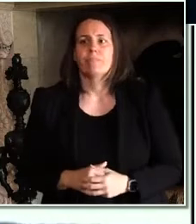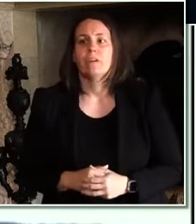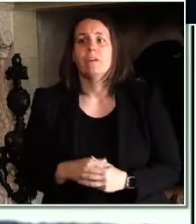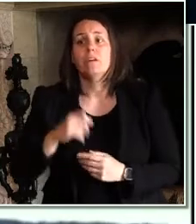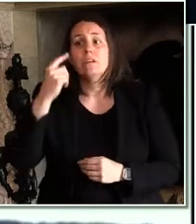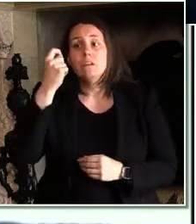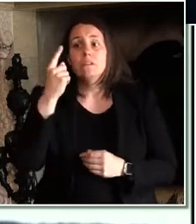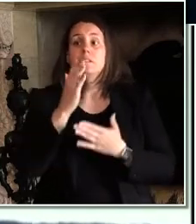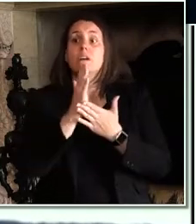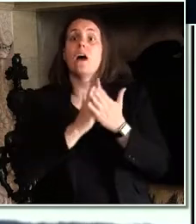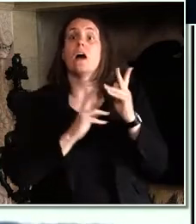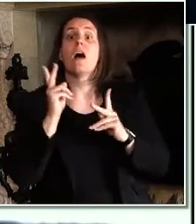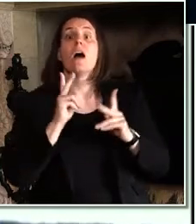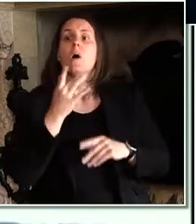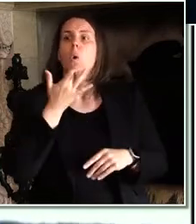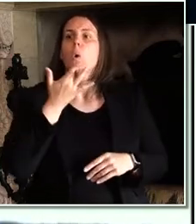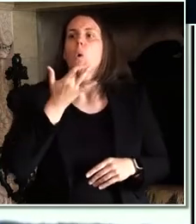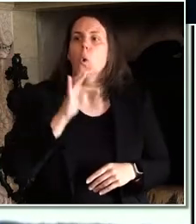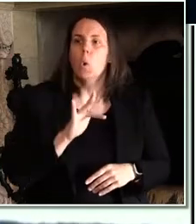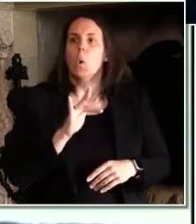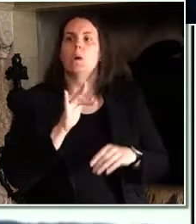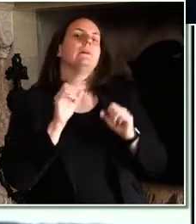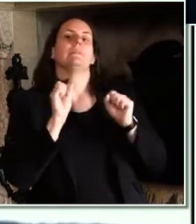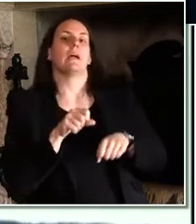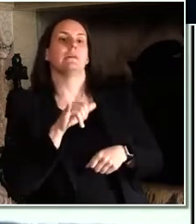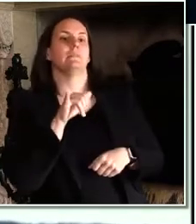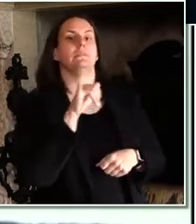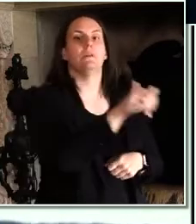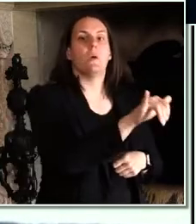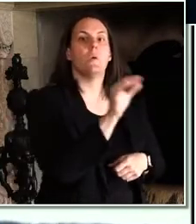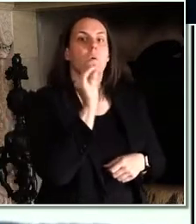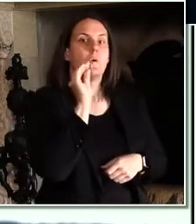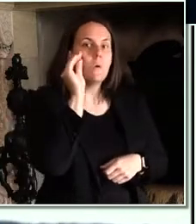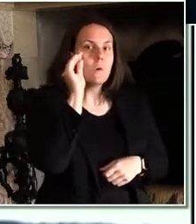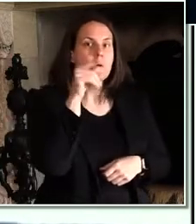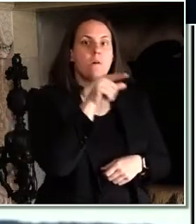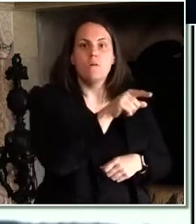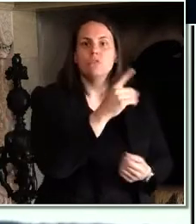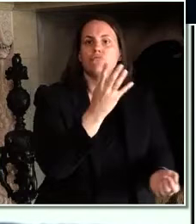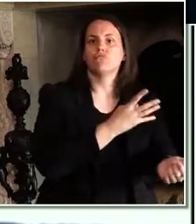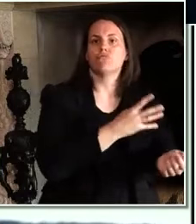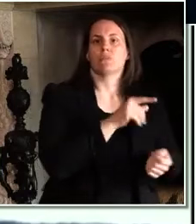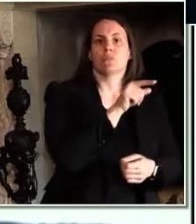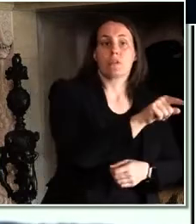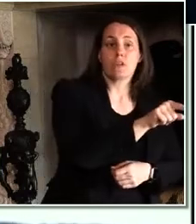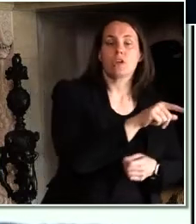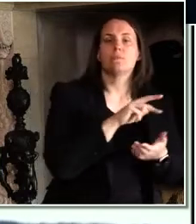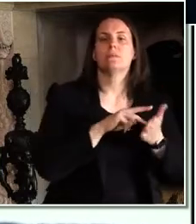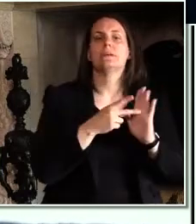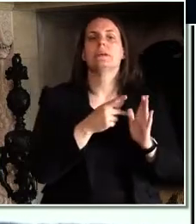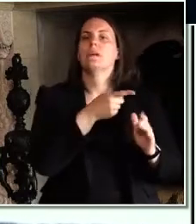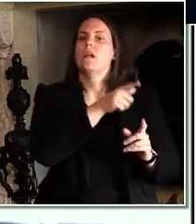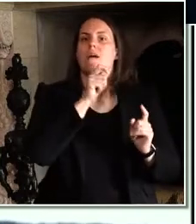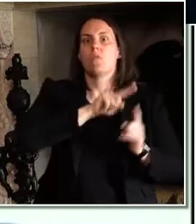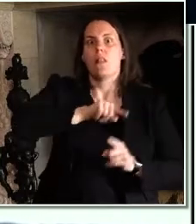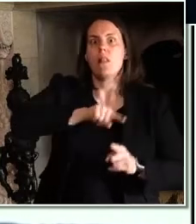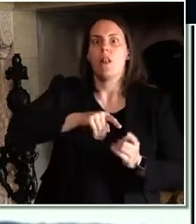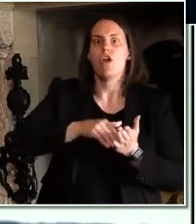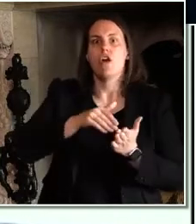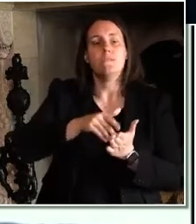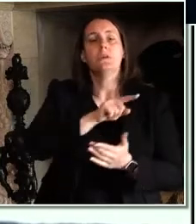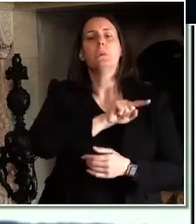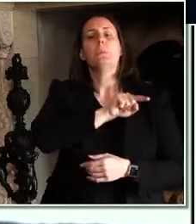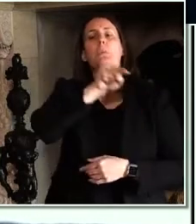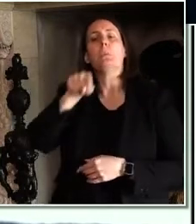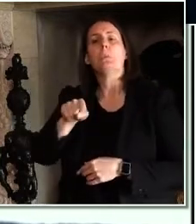amount of times that they come in for labs and medications, but even these patients have to come in regularly. Everyone